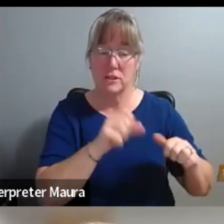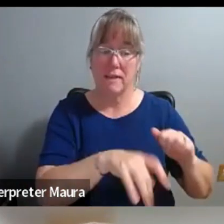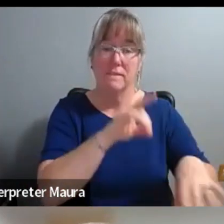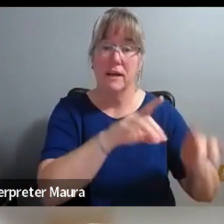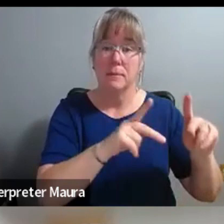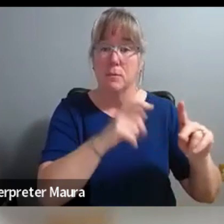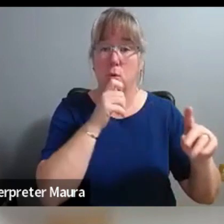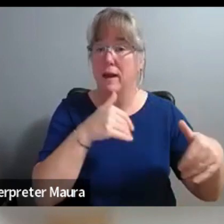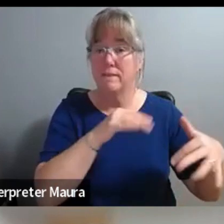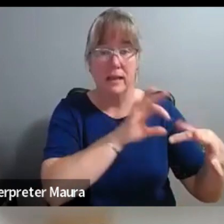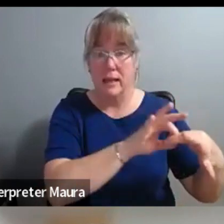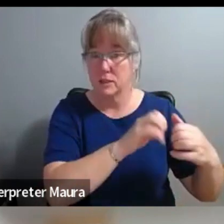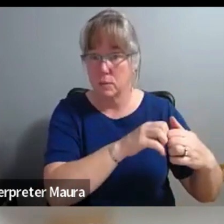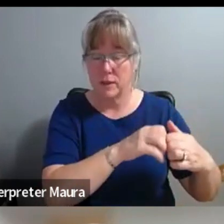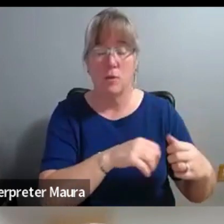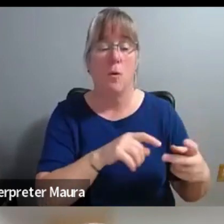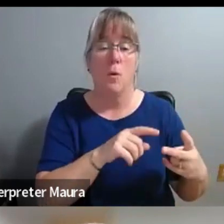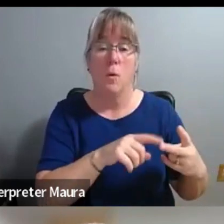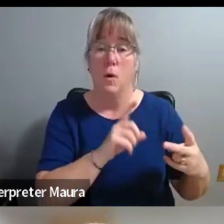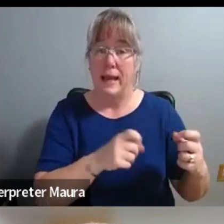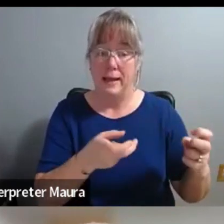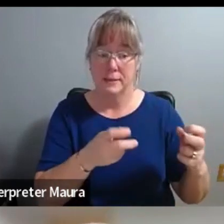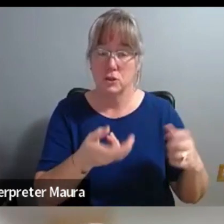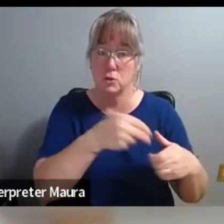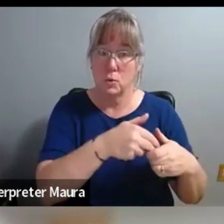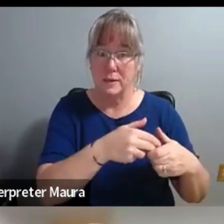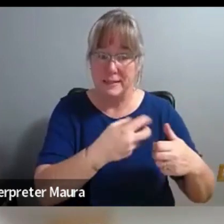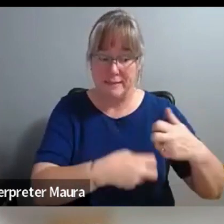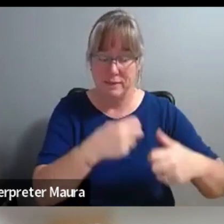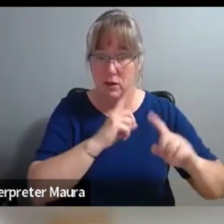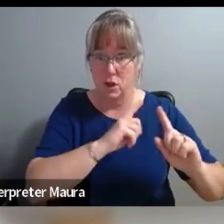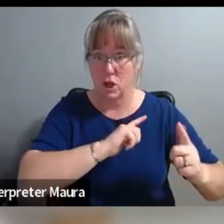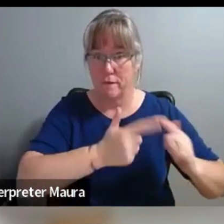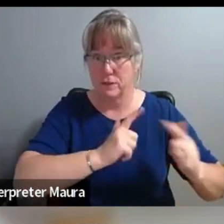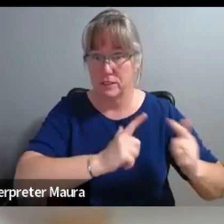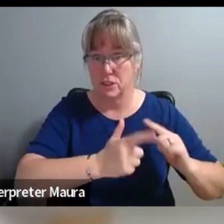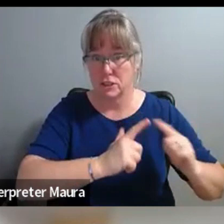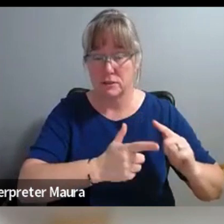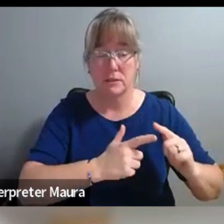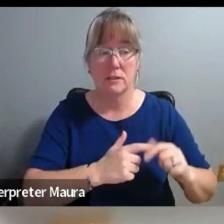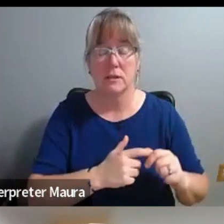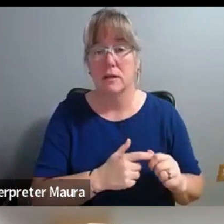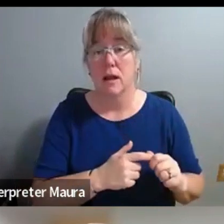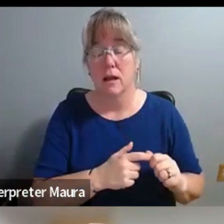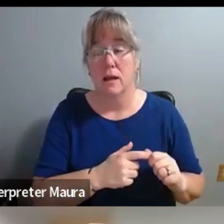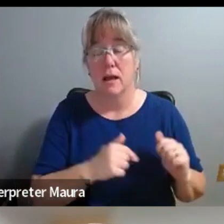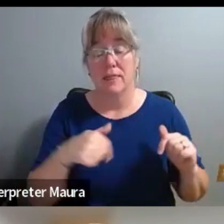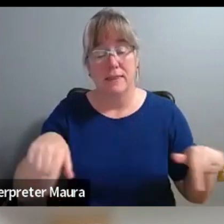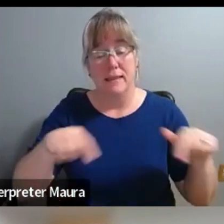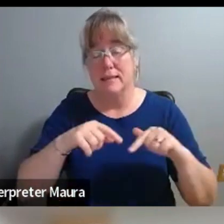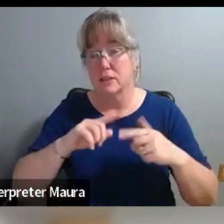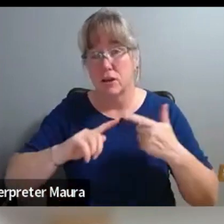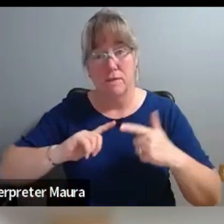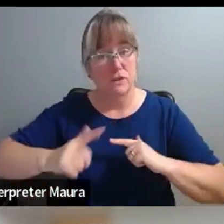or help you have difficult conversations because I don't think any of these conversations could happen without some kind of trust